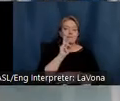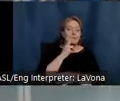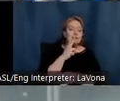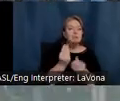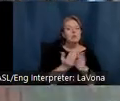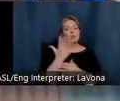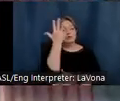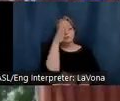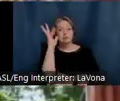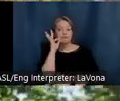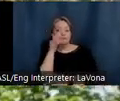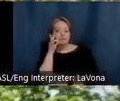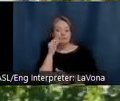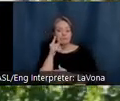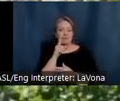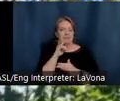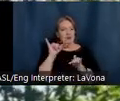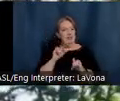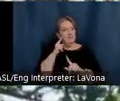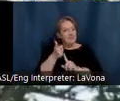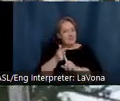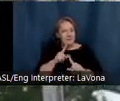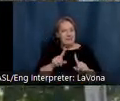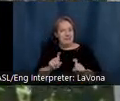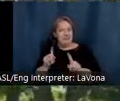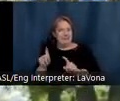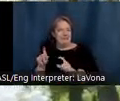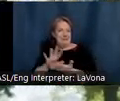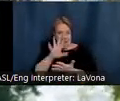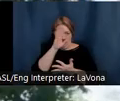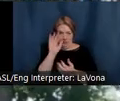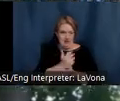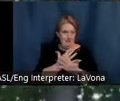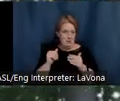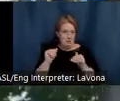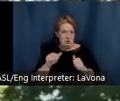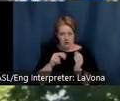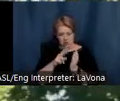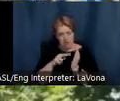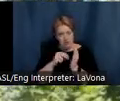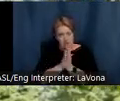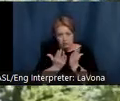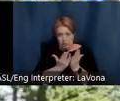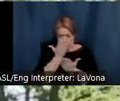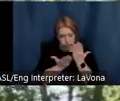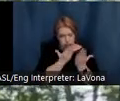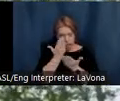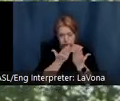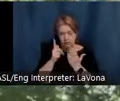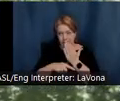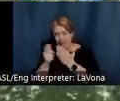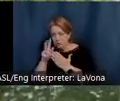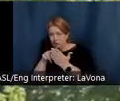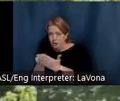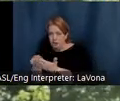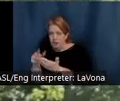was also seen as an experiment. Learning everything she could by reading books and magazines. She would then